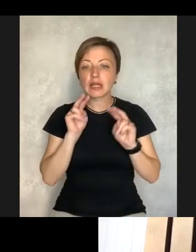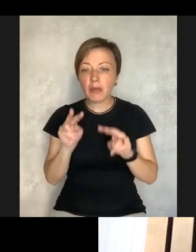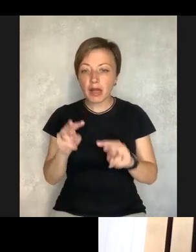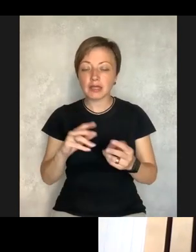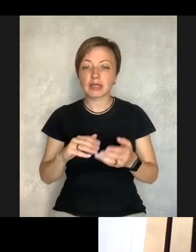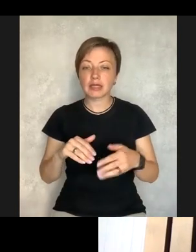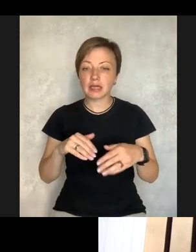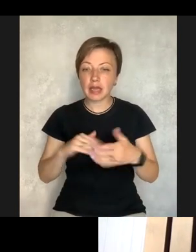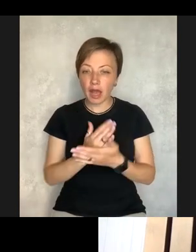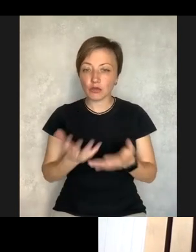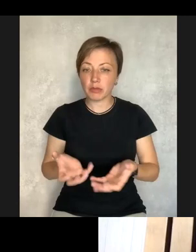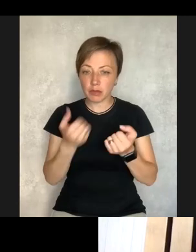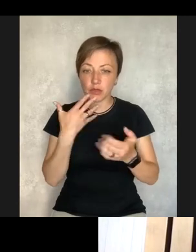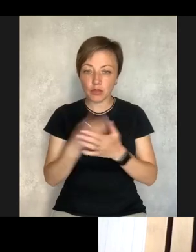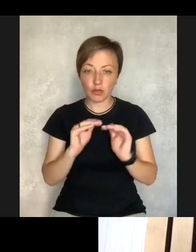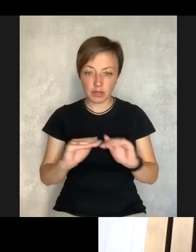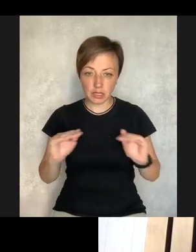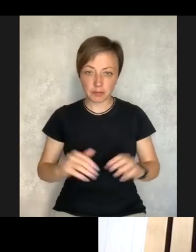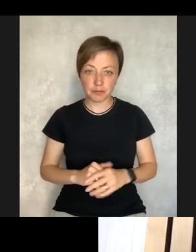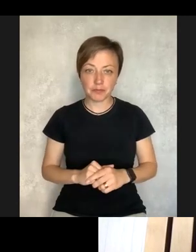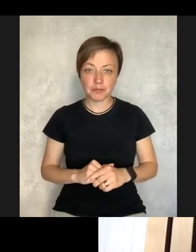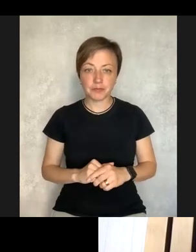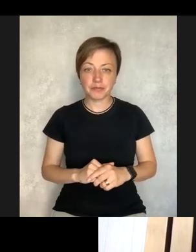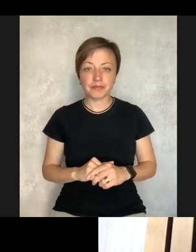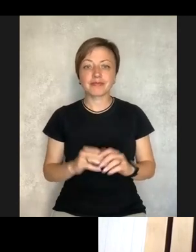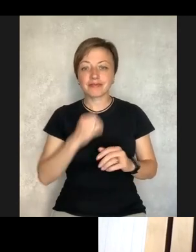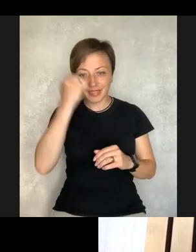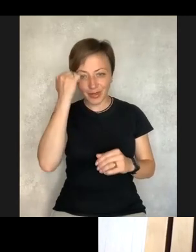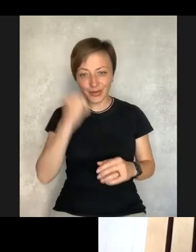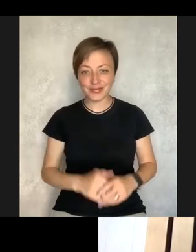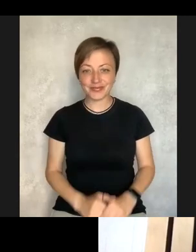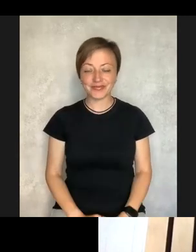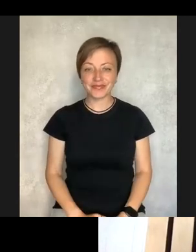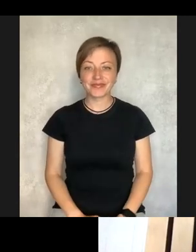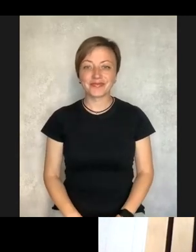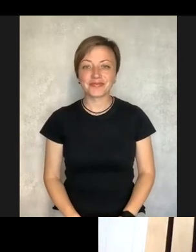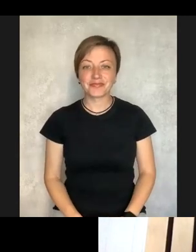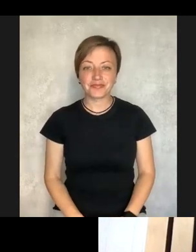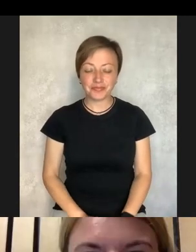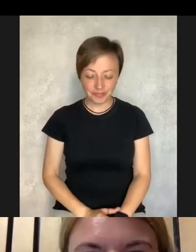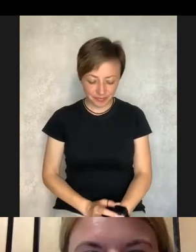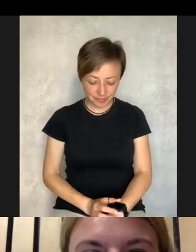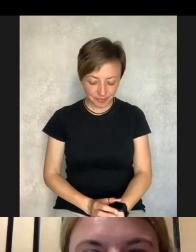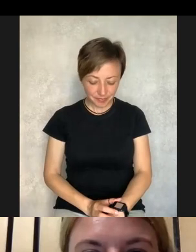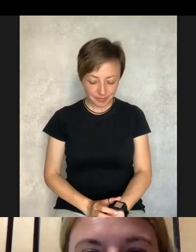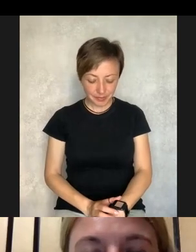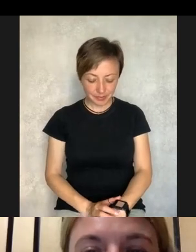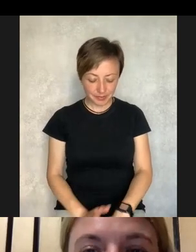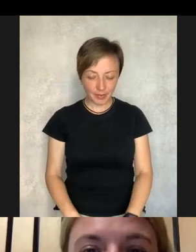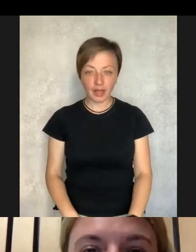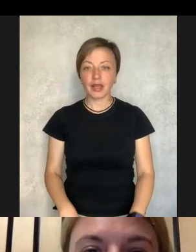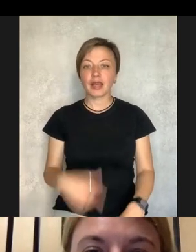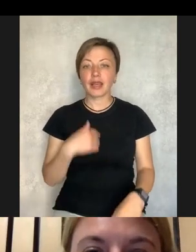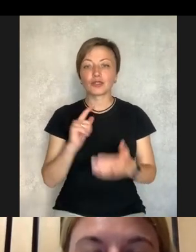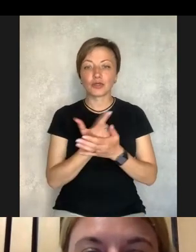these parents need to be able to last as long as they can to take care of their children. Thank you. I'm